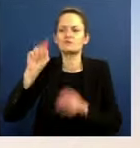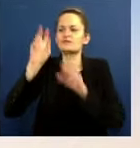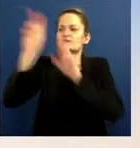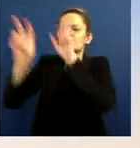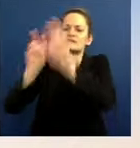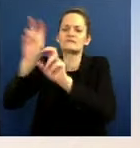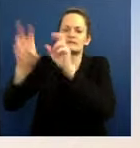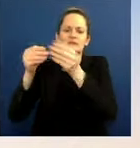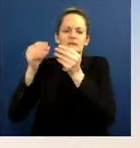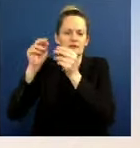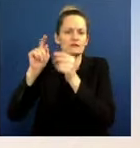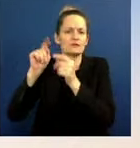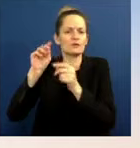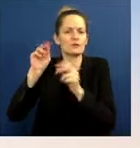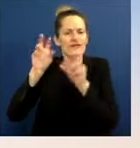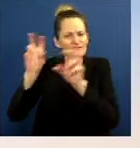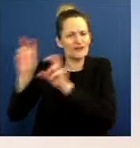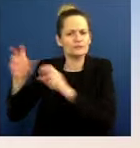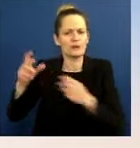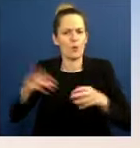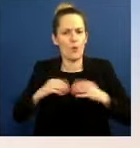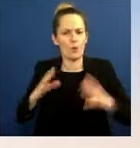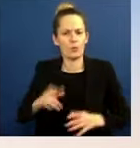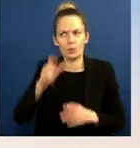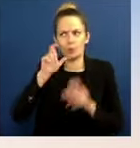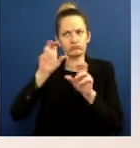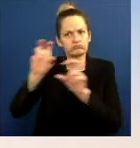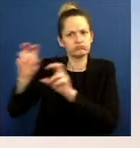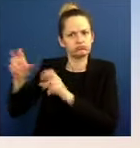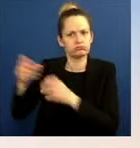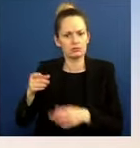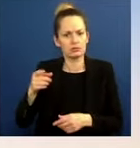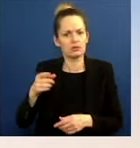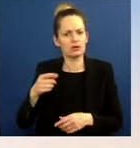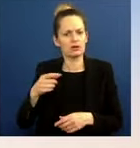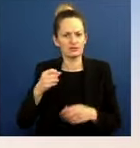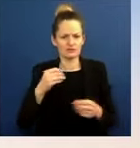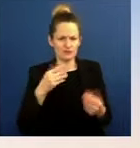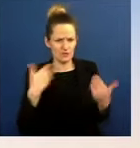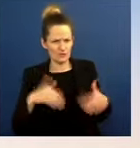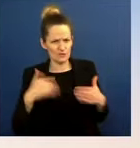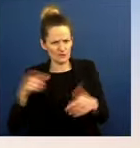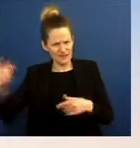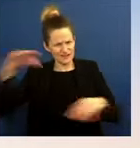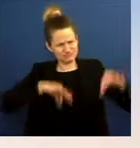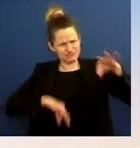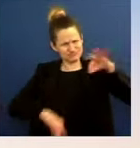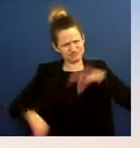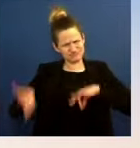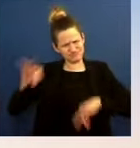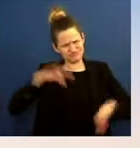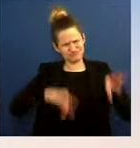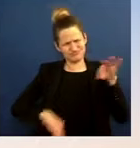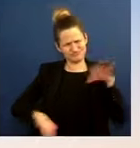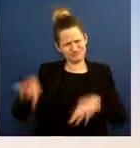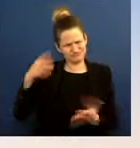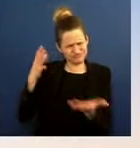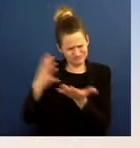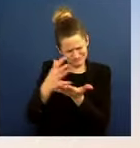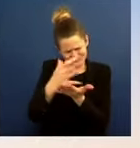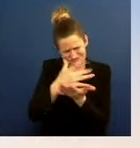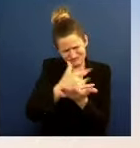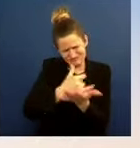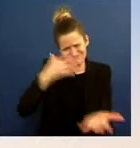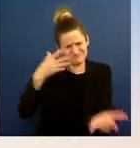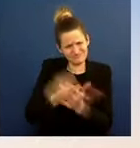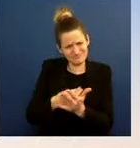profit, windfall profits. We've seen that. They publicly report their profits. They publicly report this information. And instead of keeping up with current